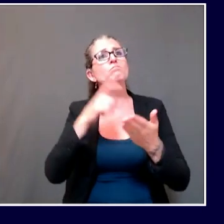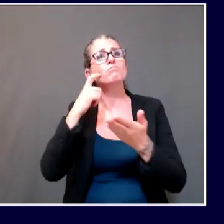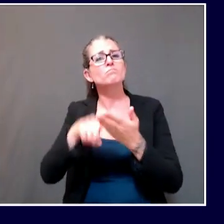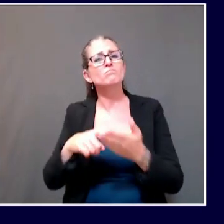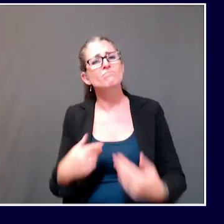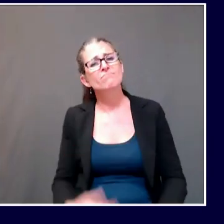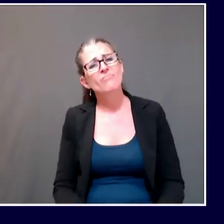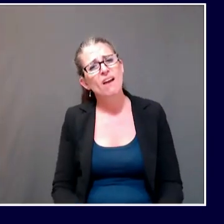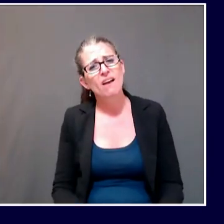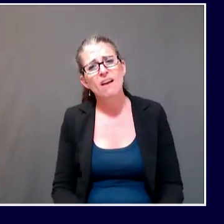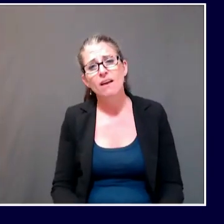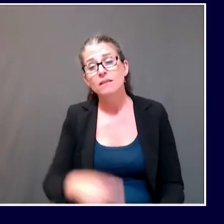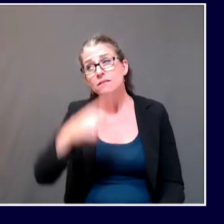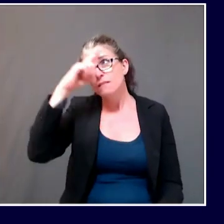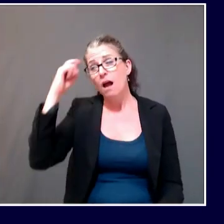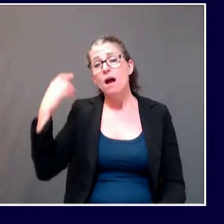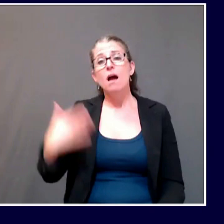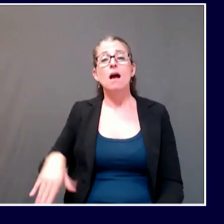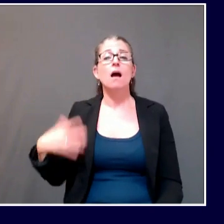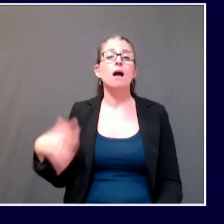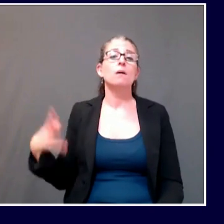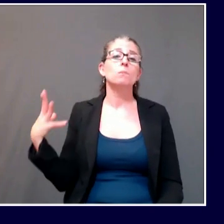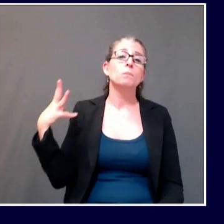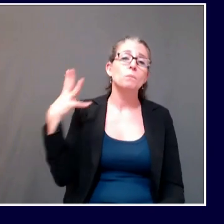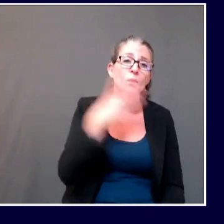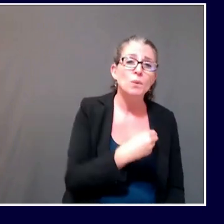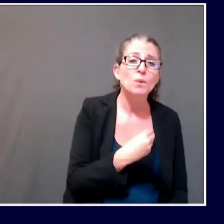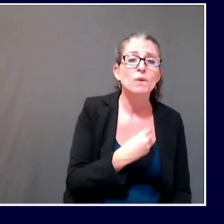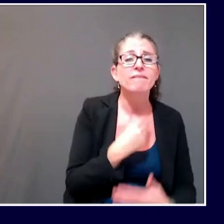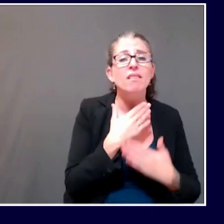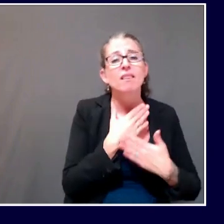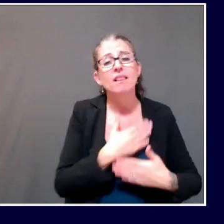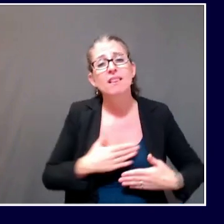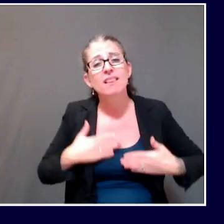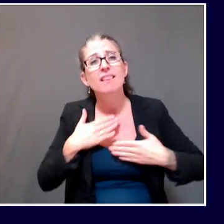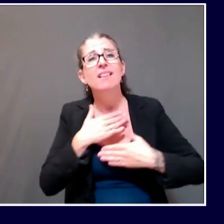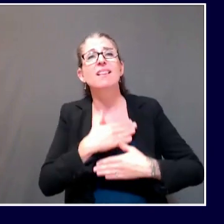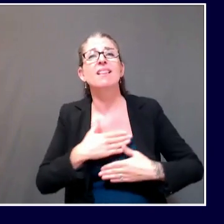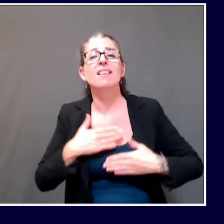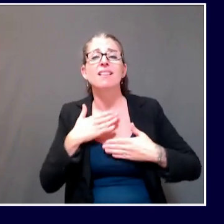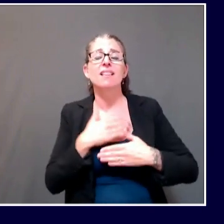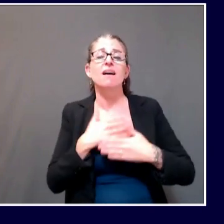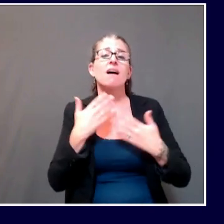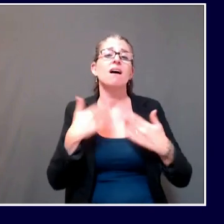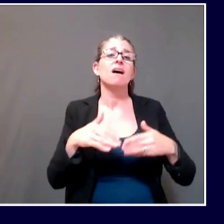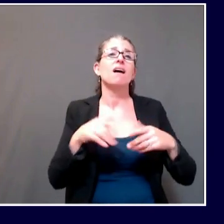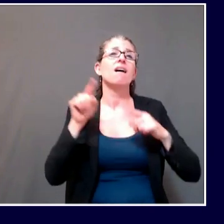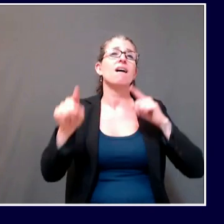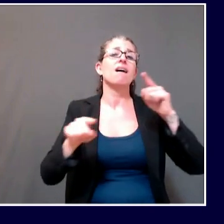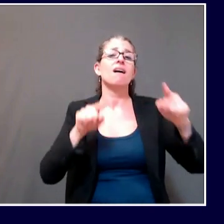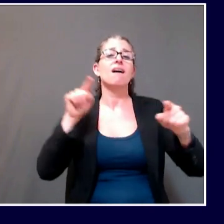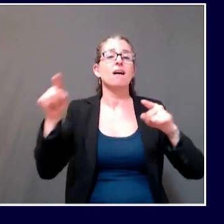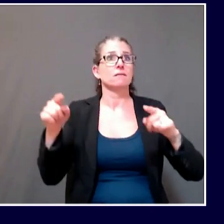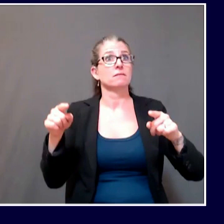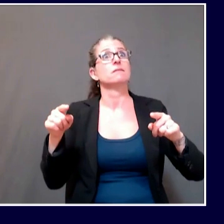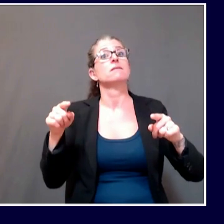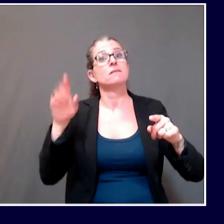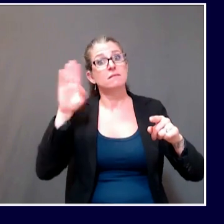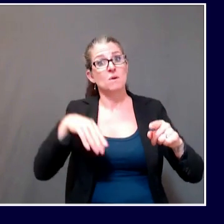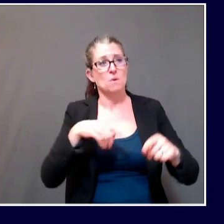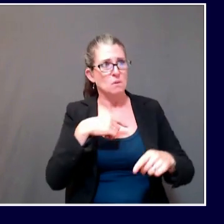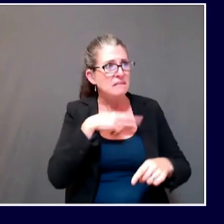I know times are hard and things are difficult for a lot of people and families and businesses across the state. I invite people watching and listening